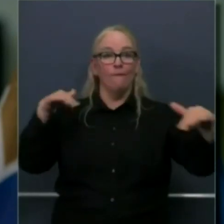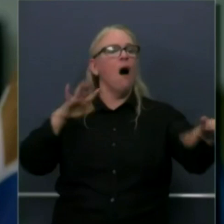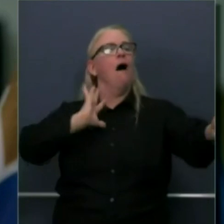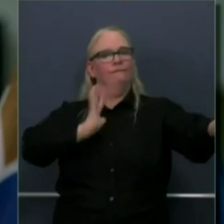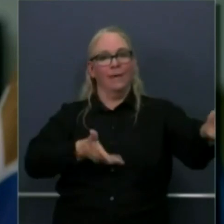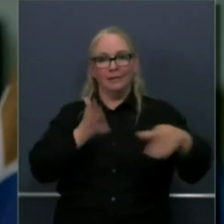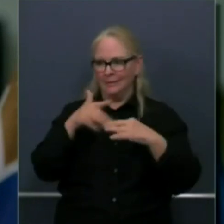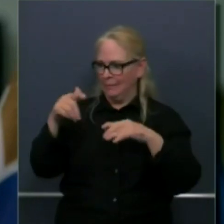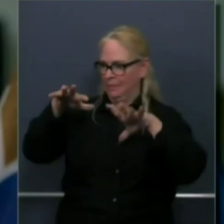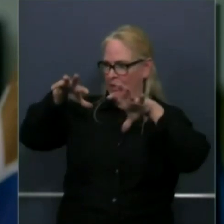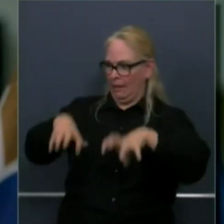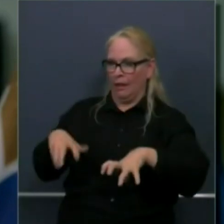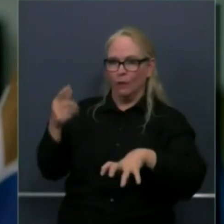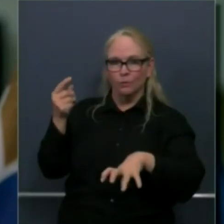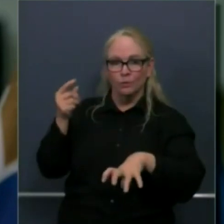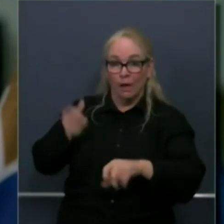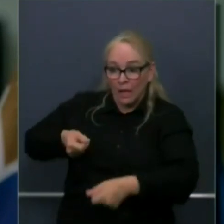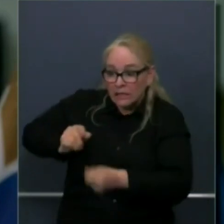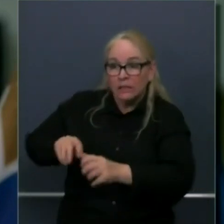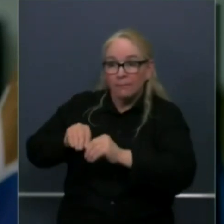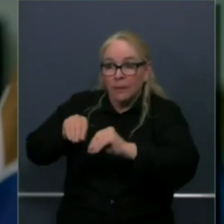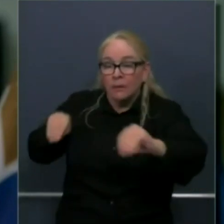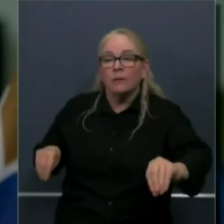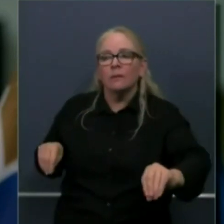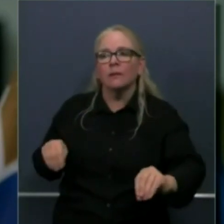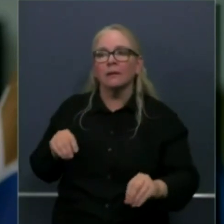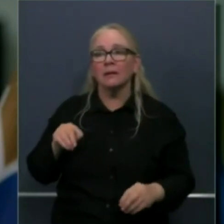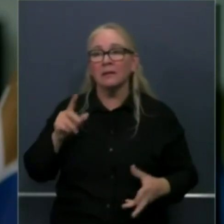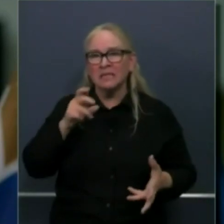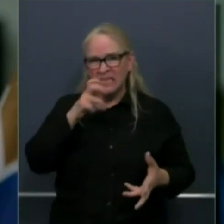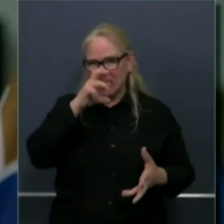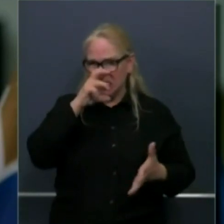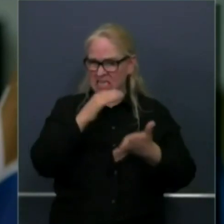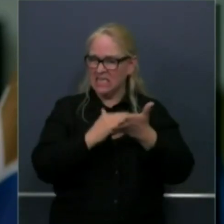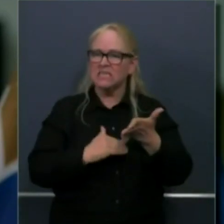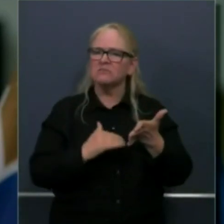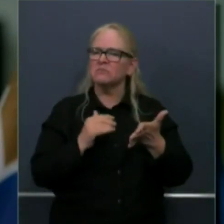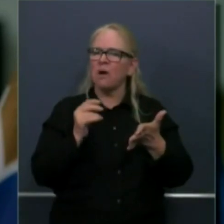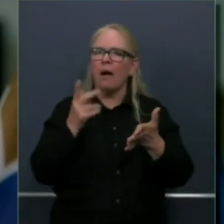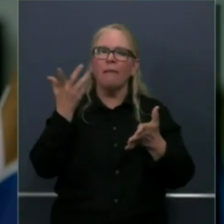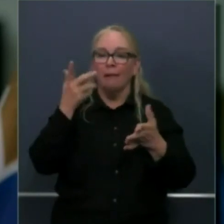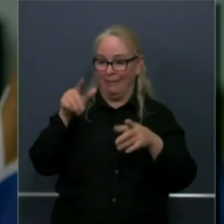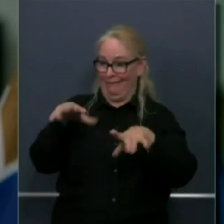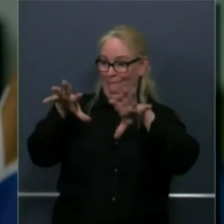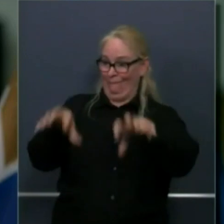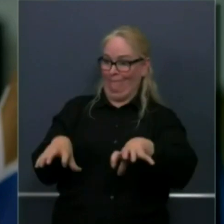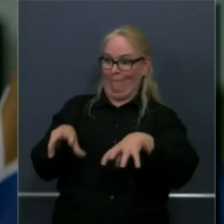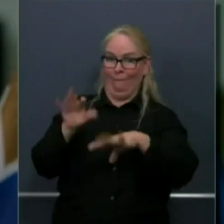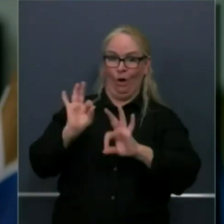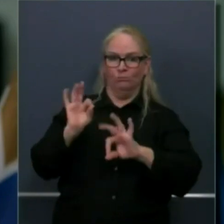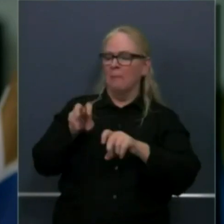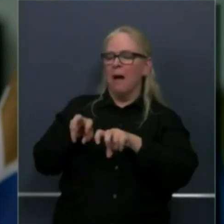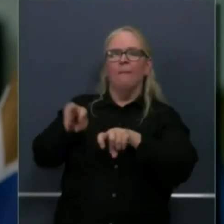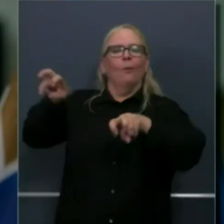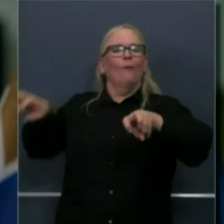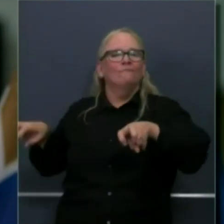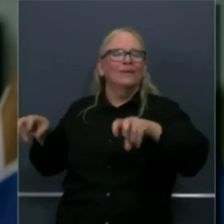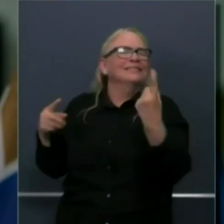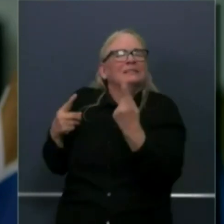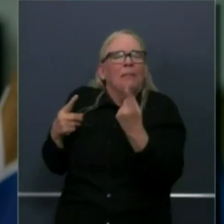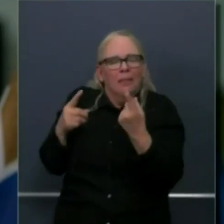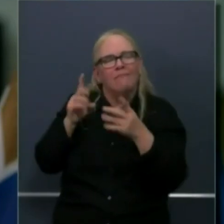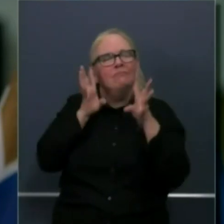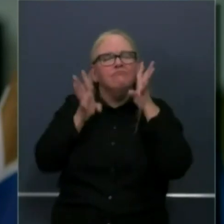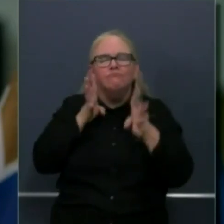some distillation of thought and application of these rules at the local level. There's also outdoor seating